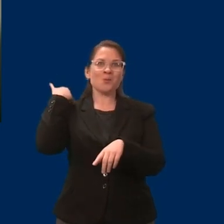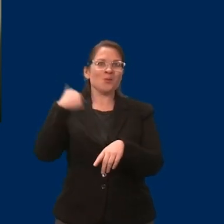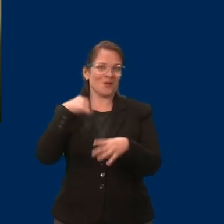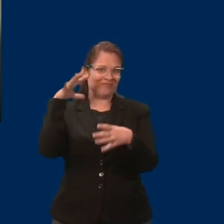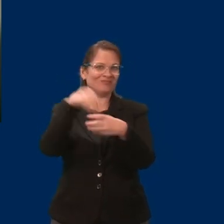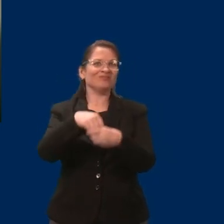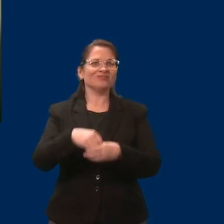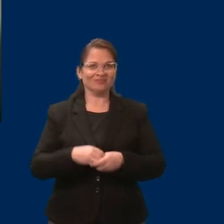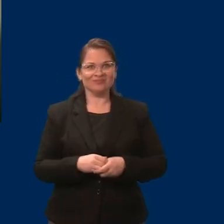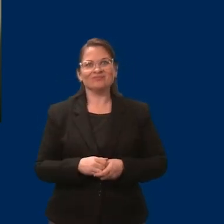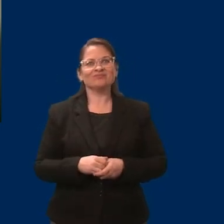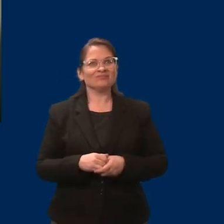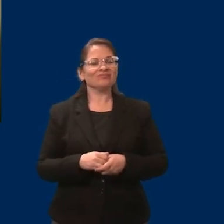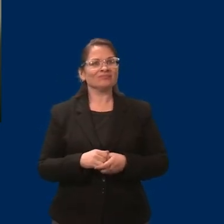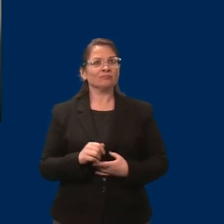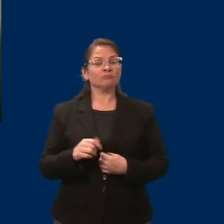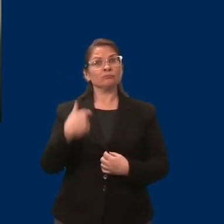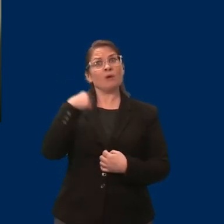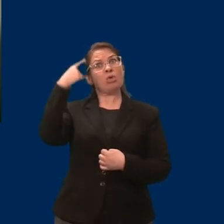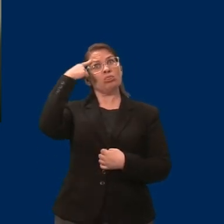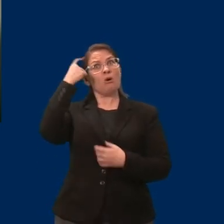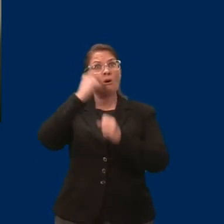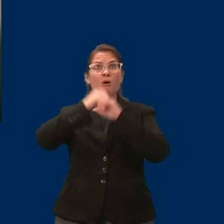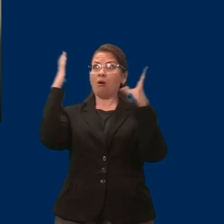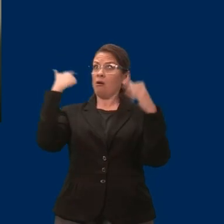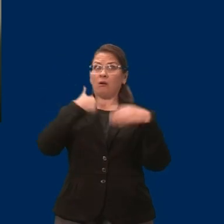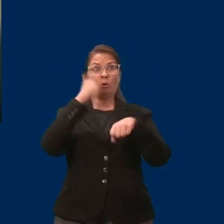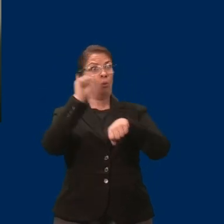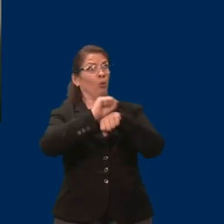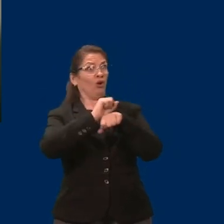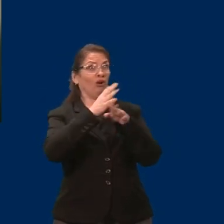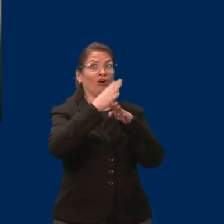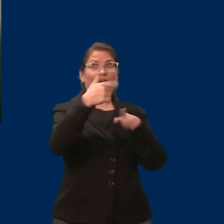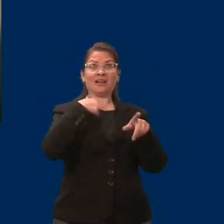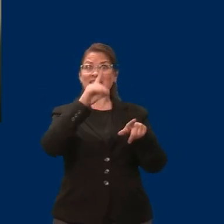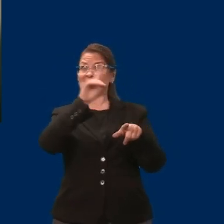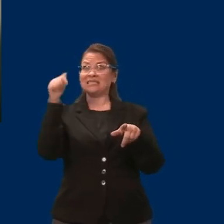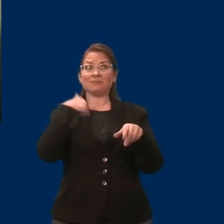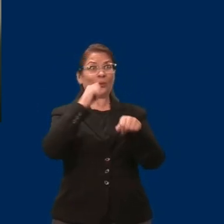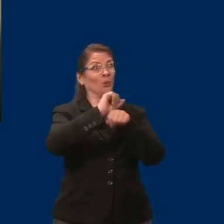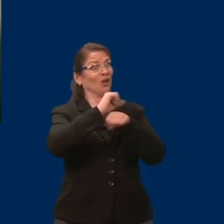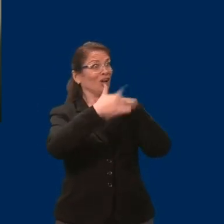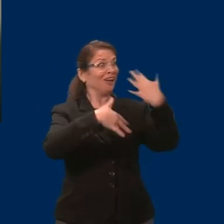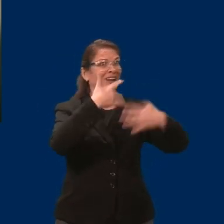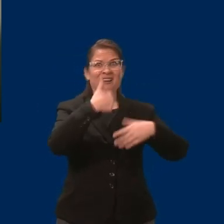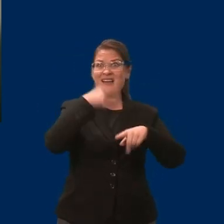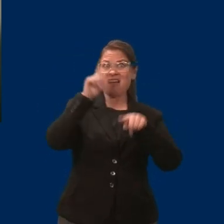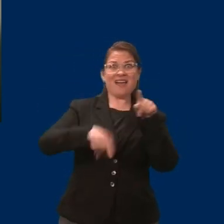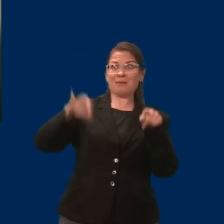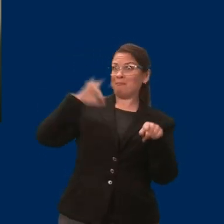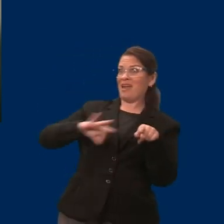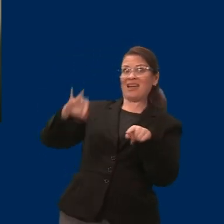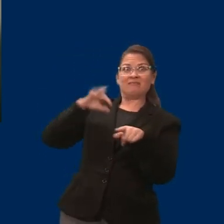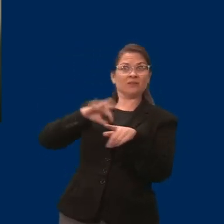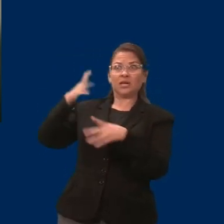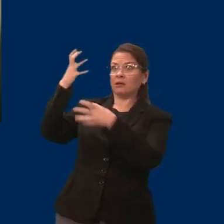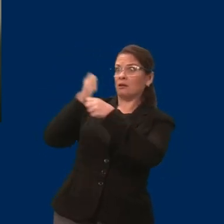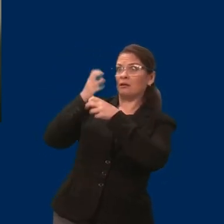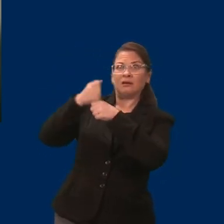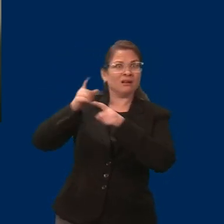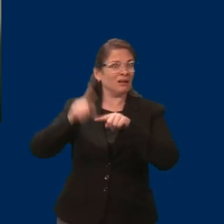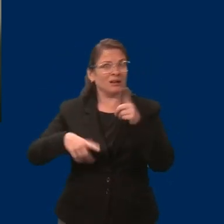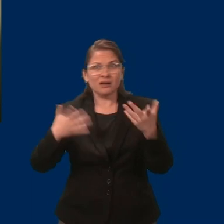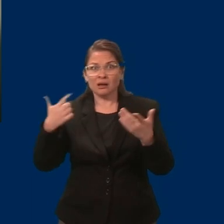worked, I wouldn't qualify for benefits. And because of this, I went from crisis to crisis and really struggled maintaining